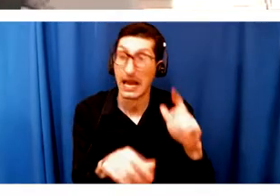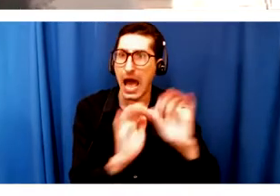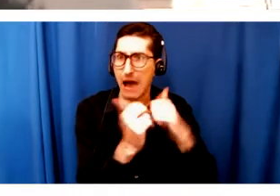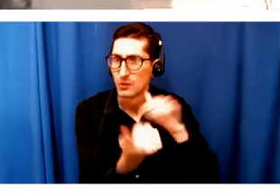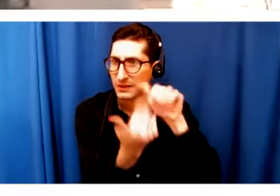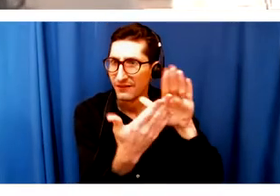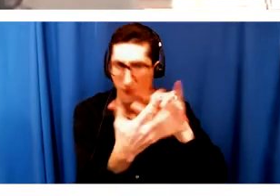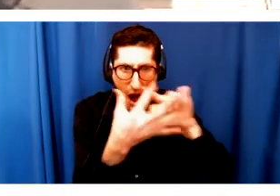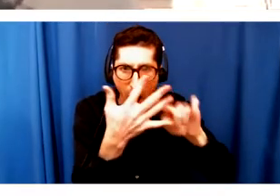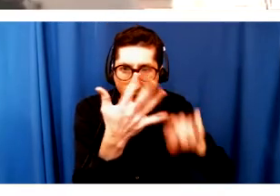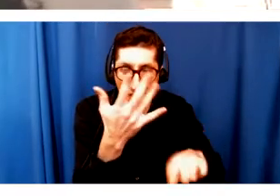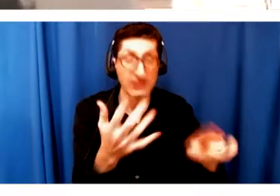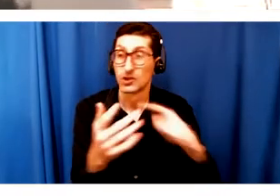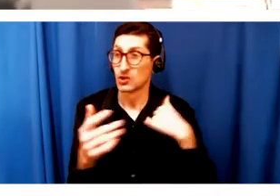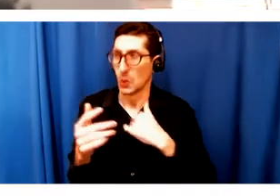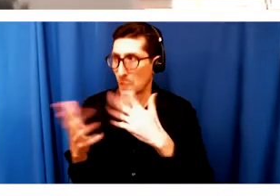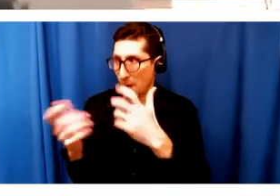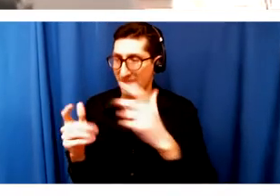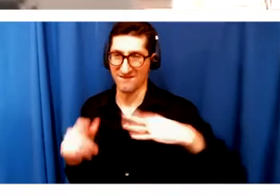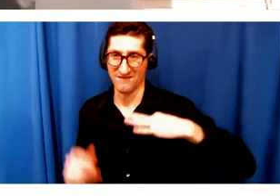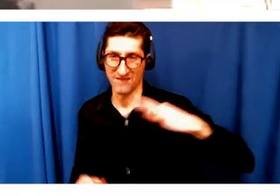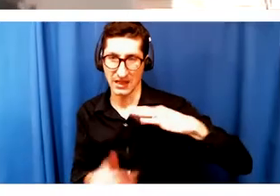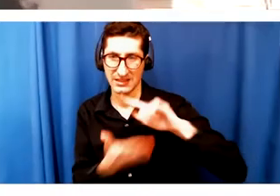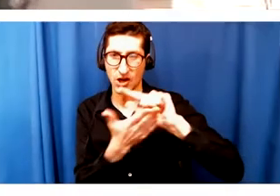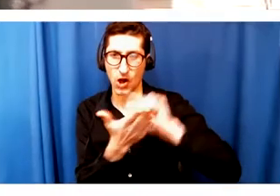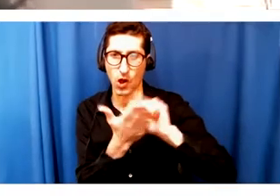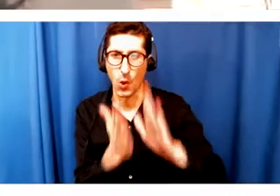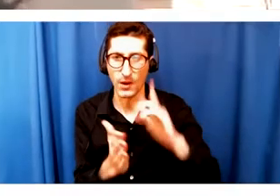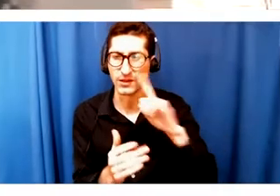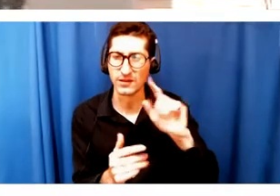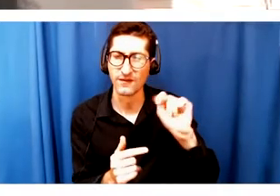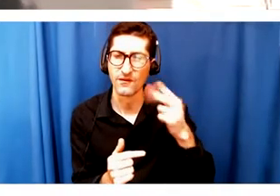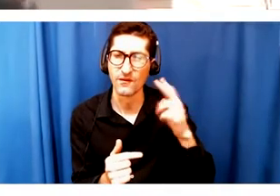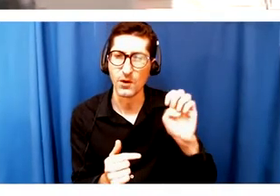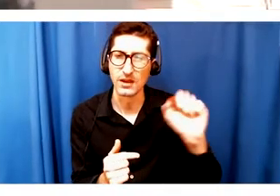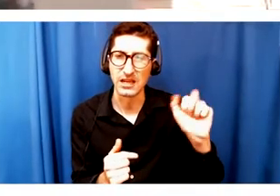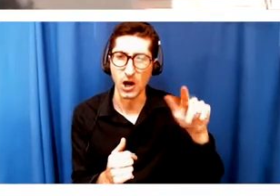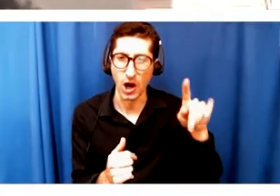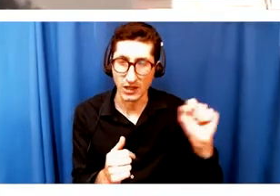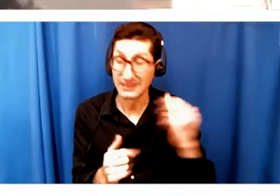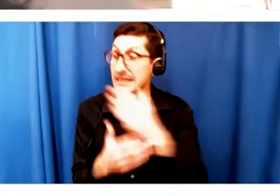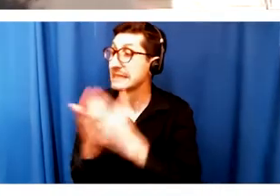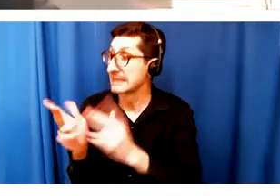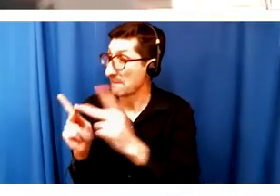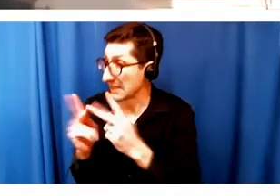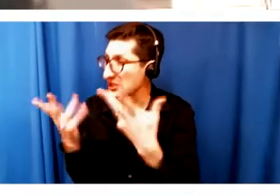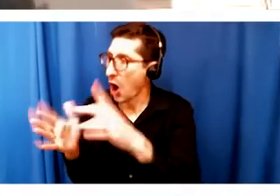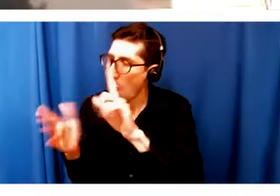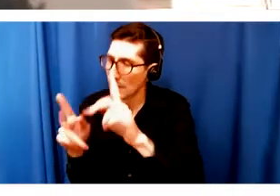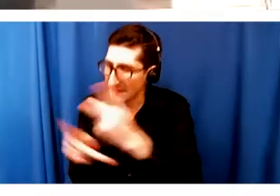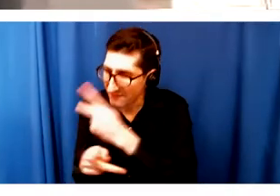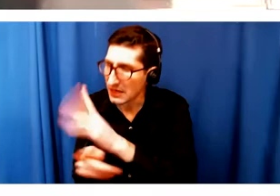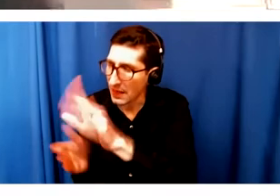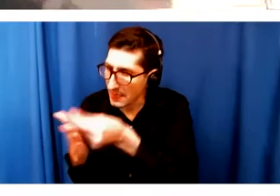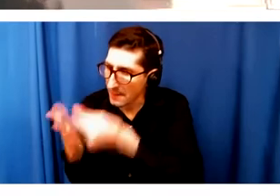okay, great. We can get Volunteer Lawyers for the Arts. Let's get a couple of the organizations that I know who have looked at their budgets, who are already doing scenario planning, and let's start,